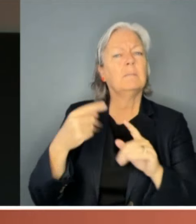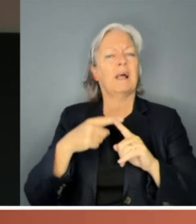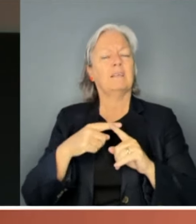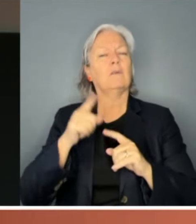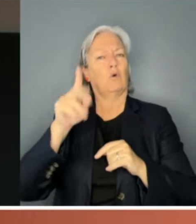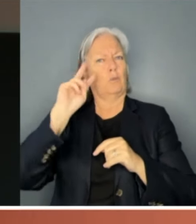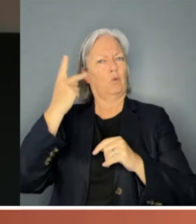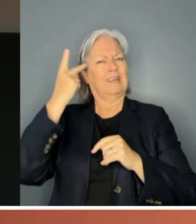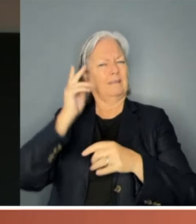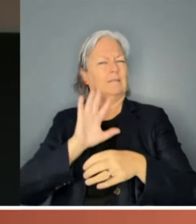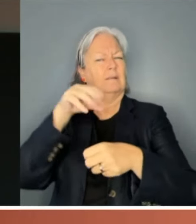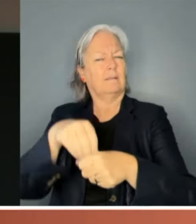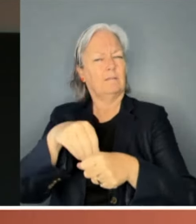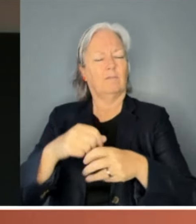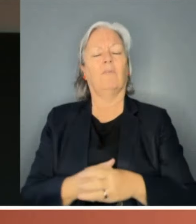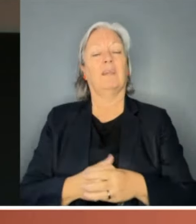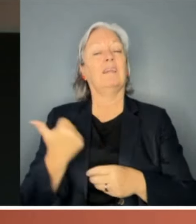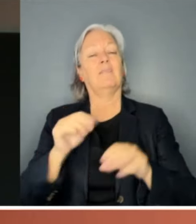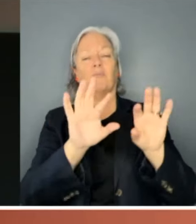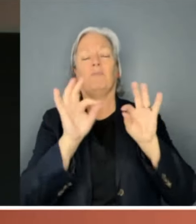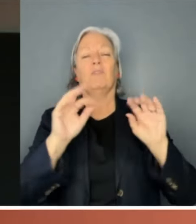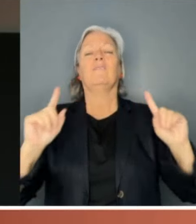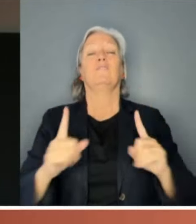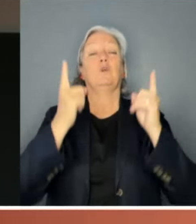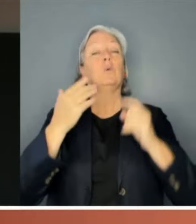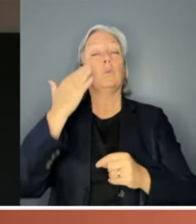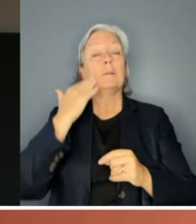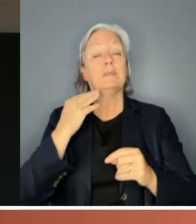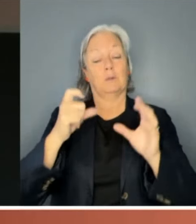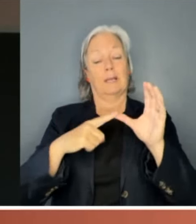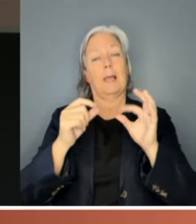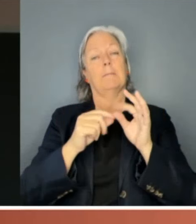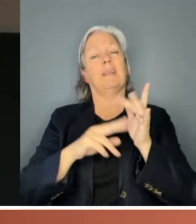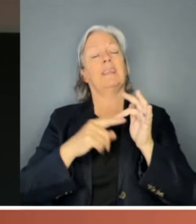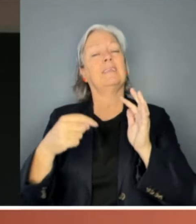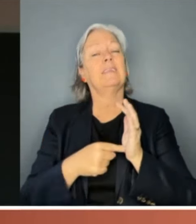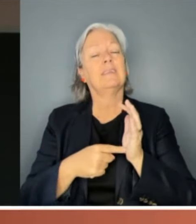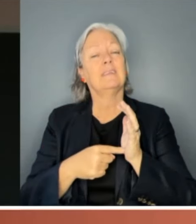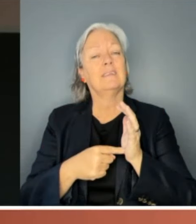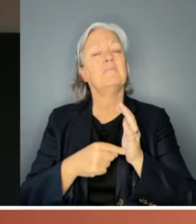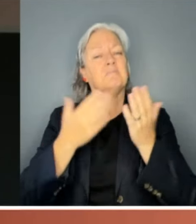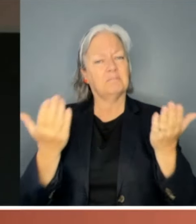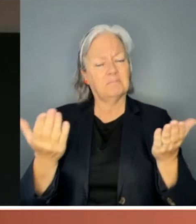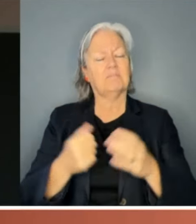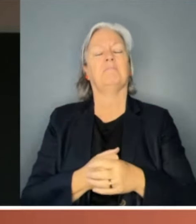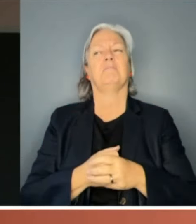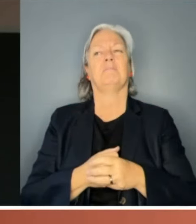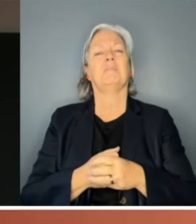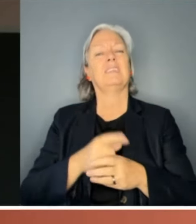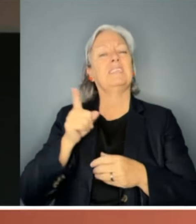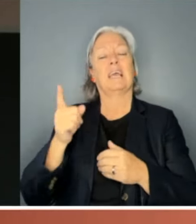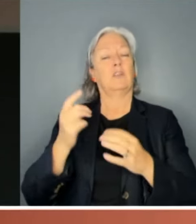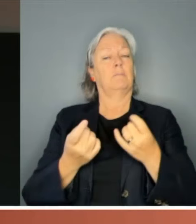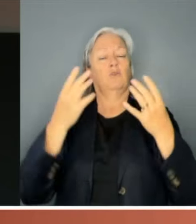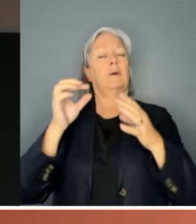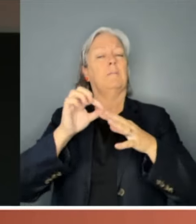Indeed, he appointed the first woman to cabinet in alliance. Although, without a portfolio, she viewed her role